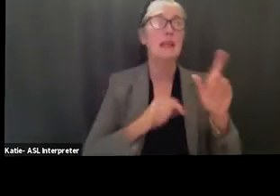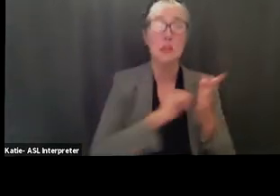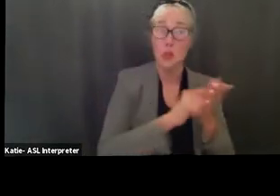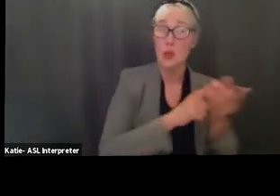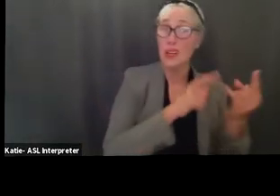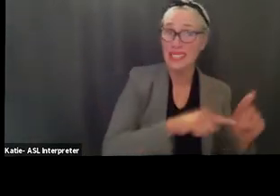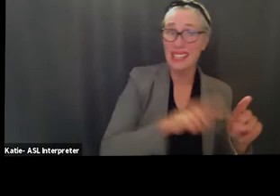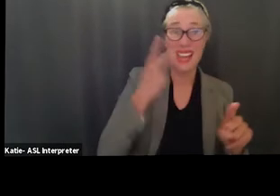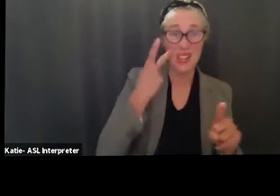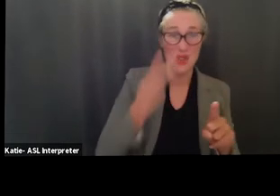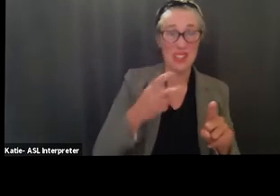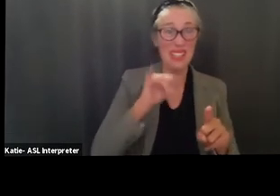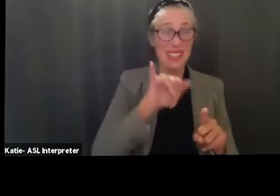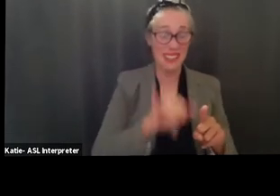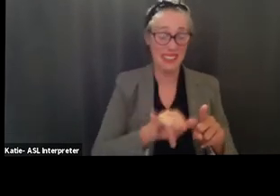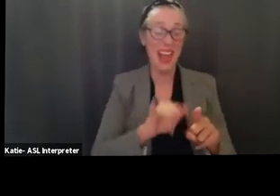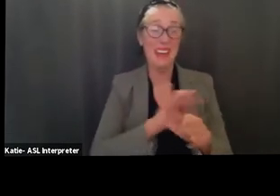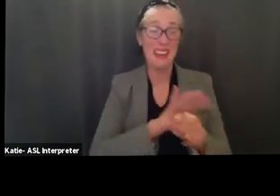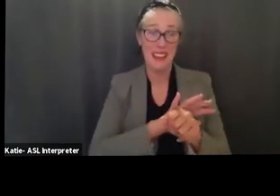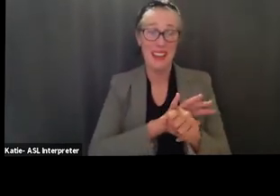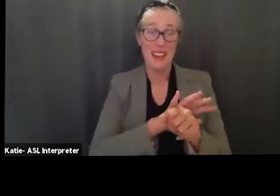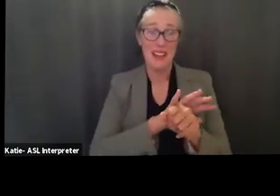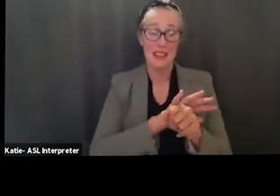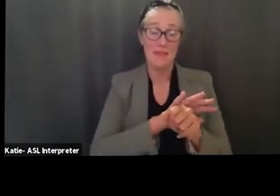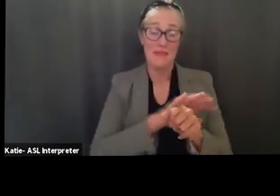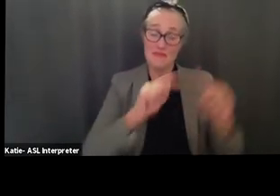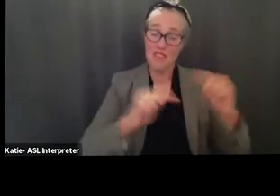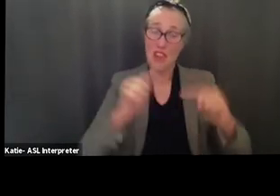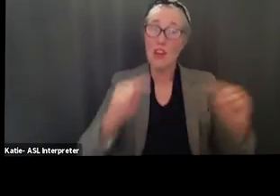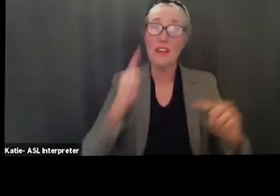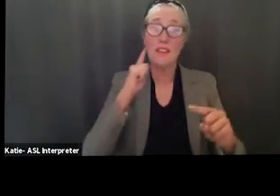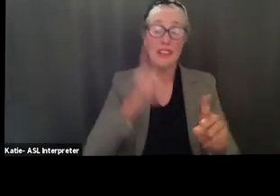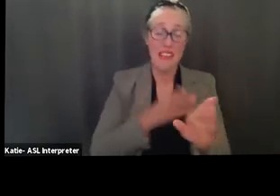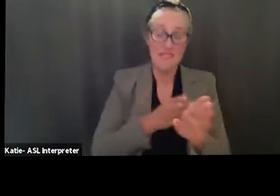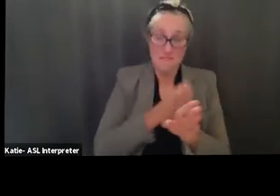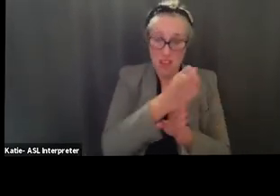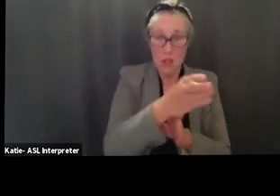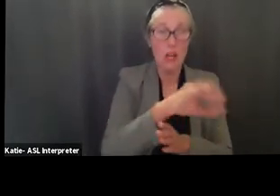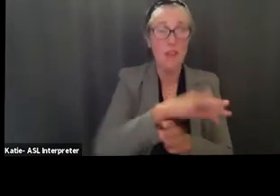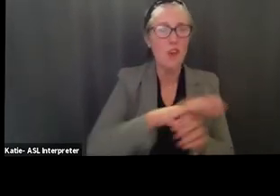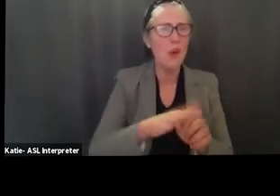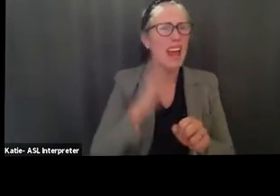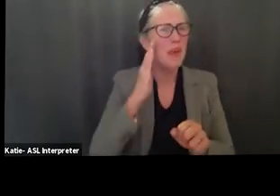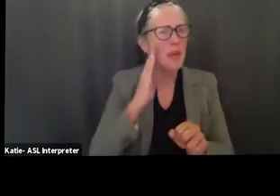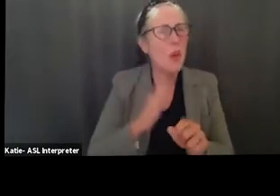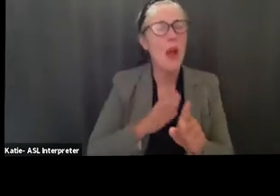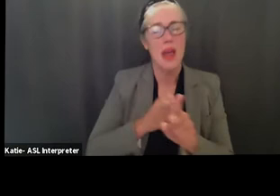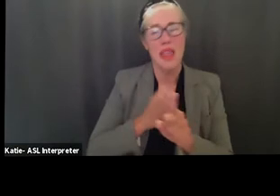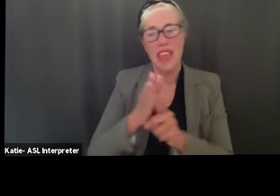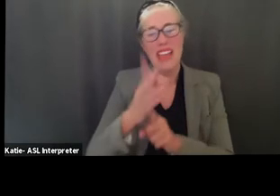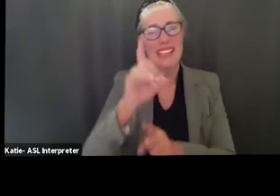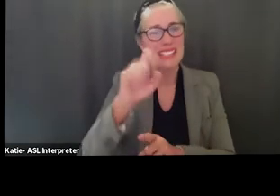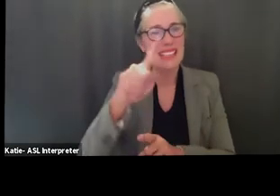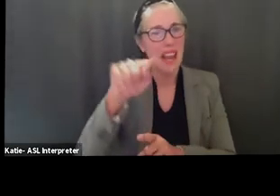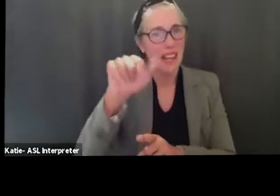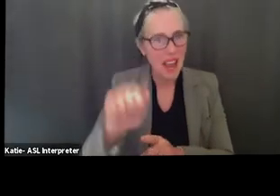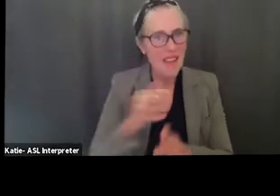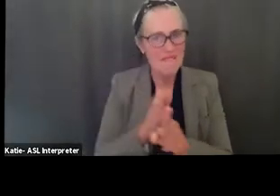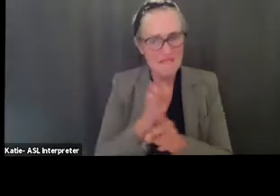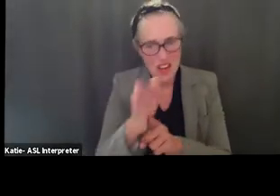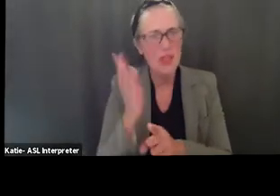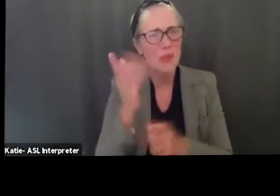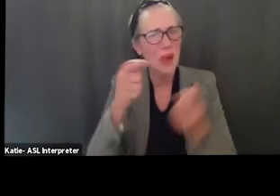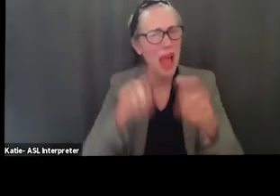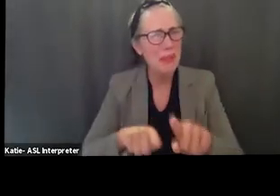i know the delta variant is coming out it's kind of scary but there's not a lot of people dying from it and there's always going to be covid so if we keep chasing